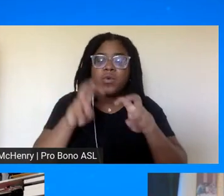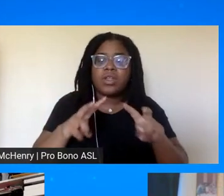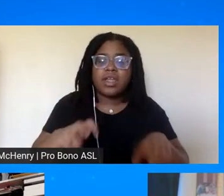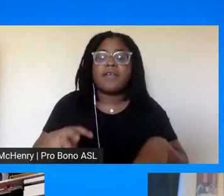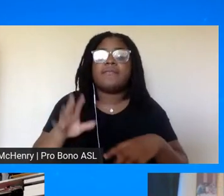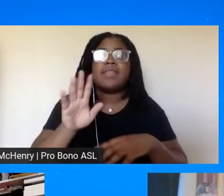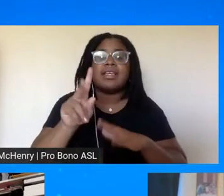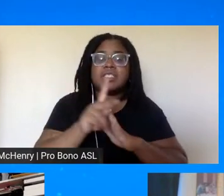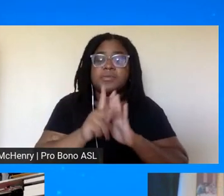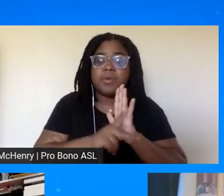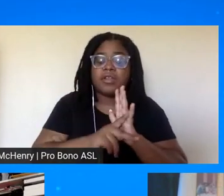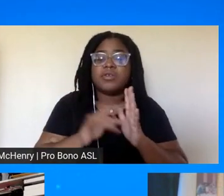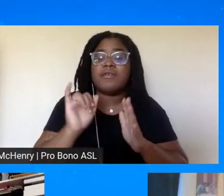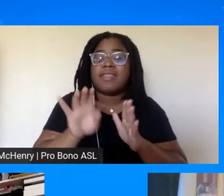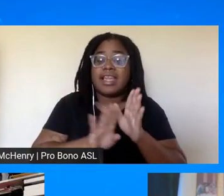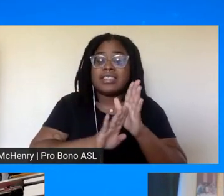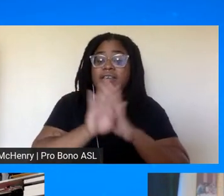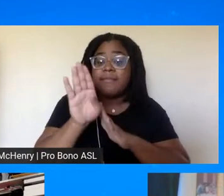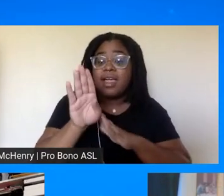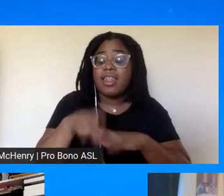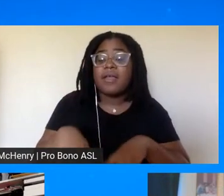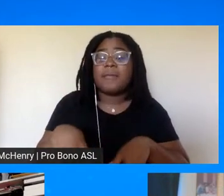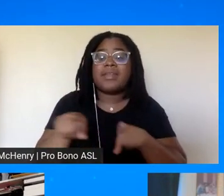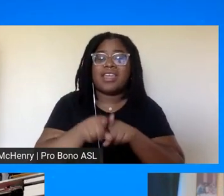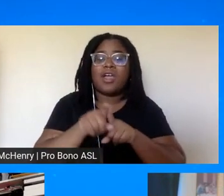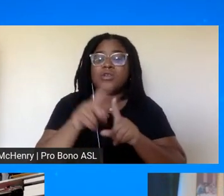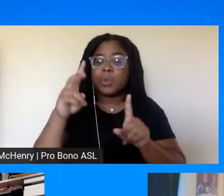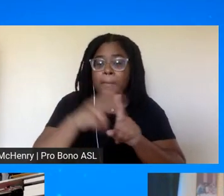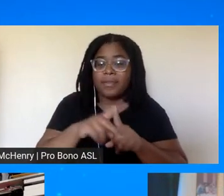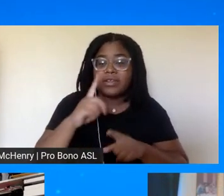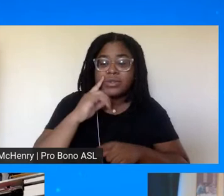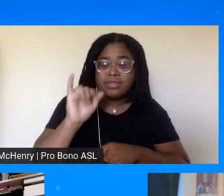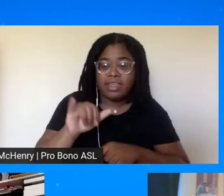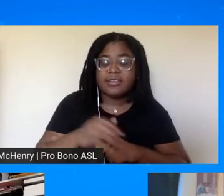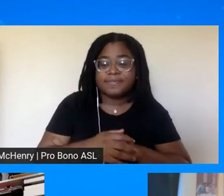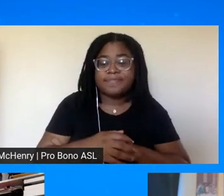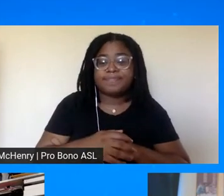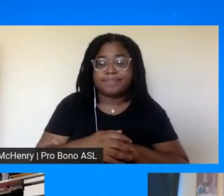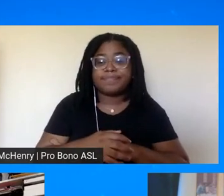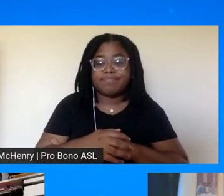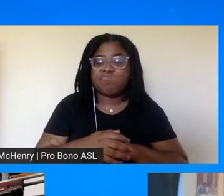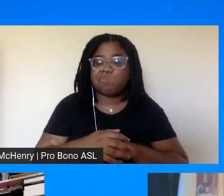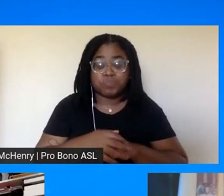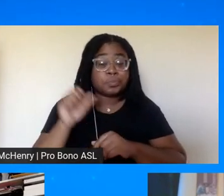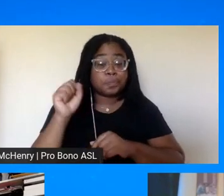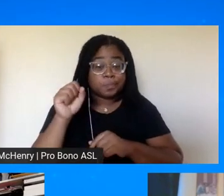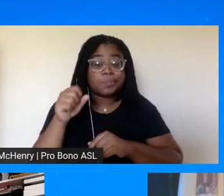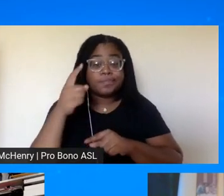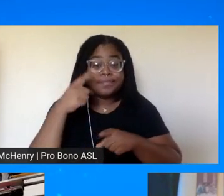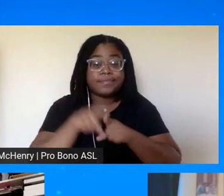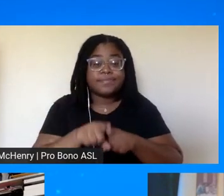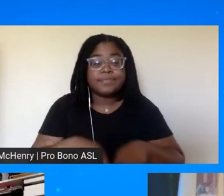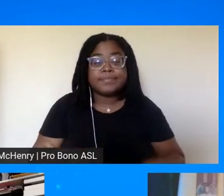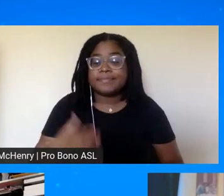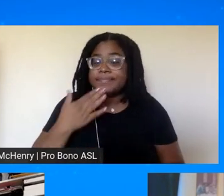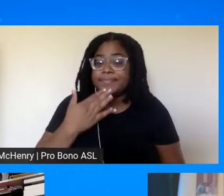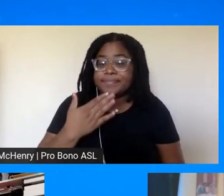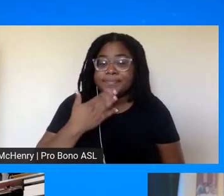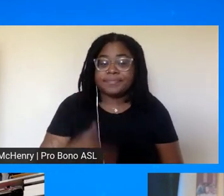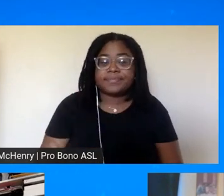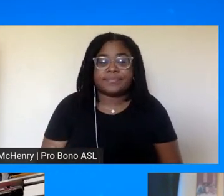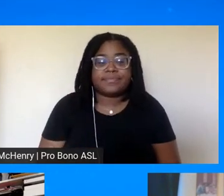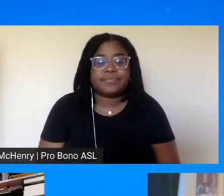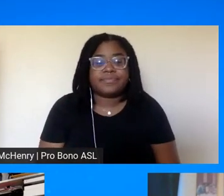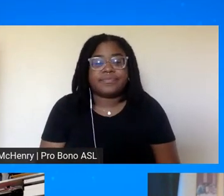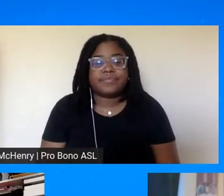developed, not only did he develop them, but he applied them, the principles and the steps. Yes, he did. Thank you. Now,